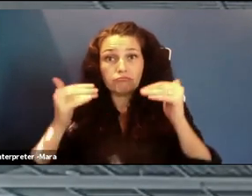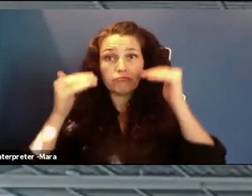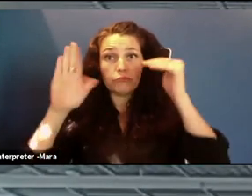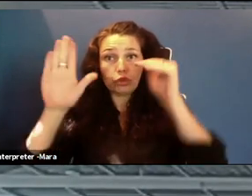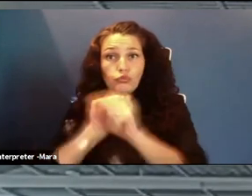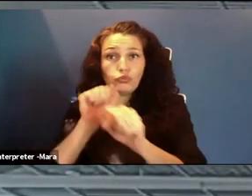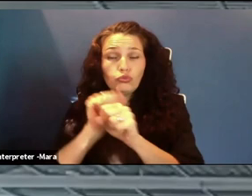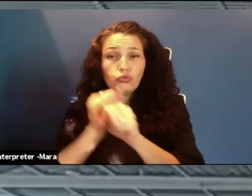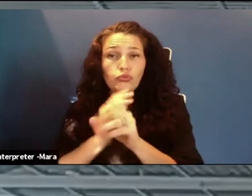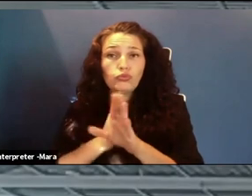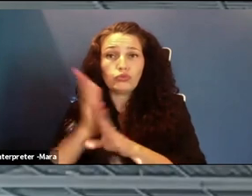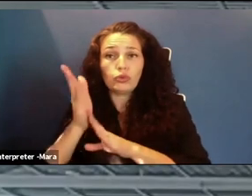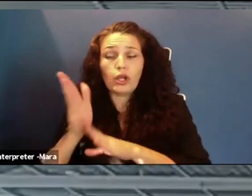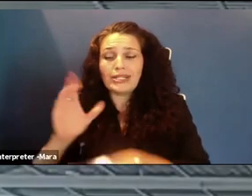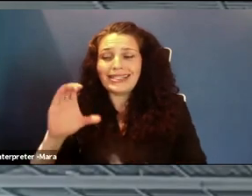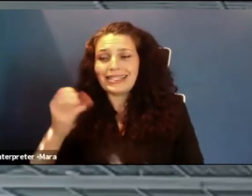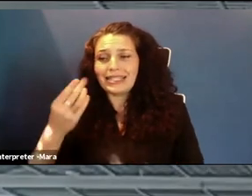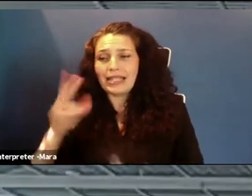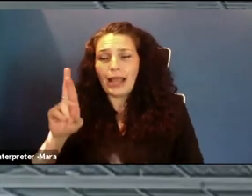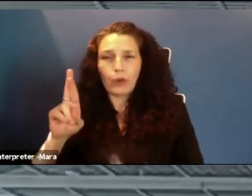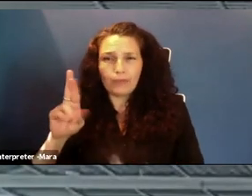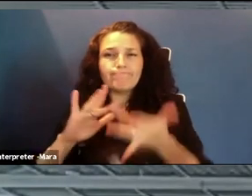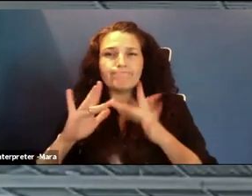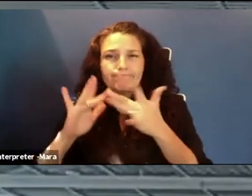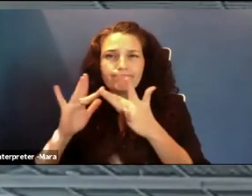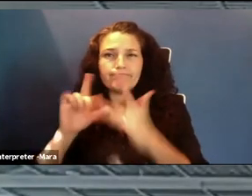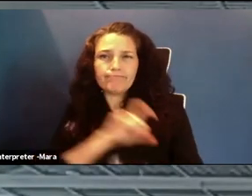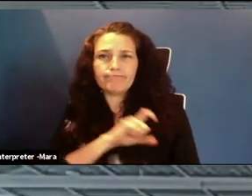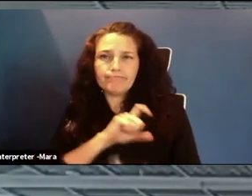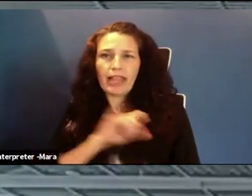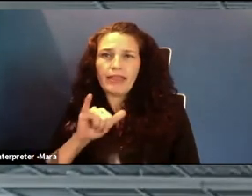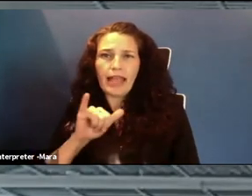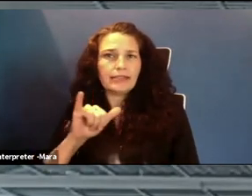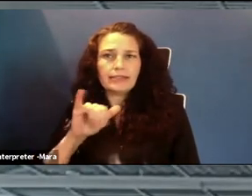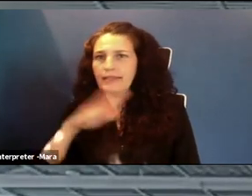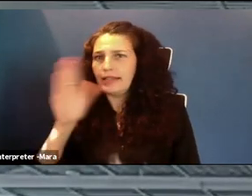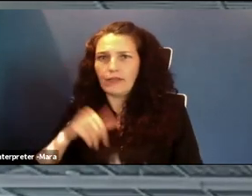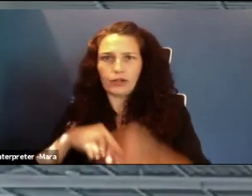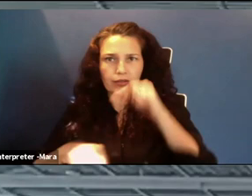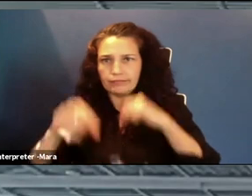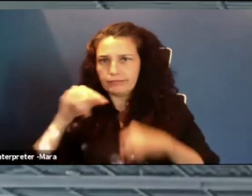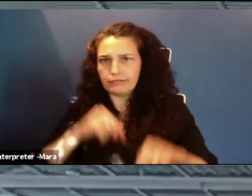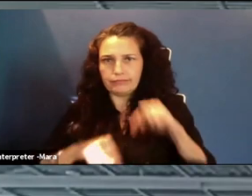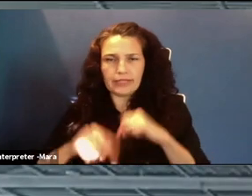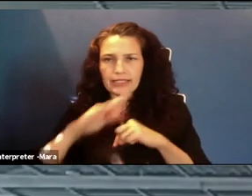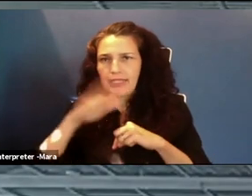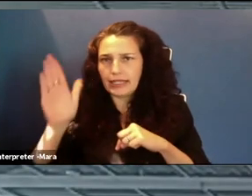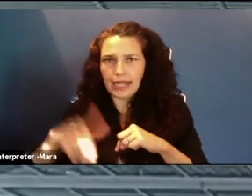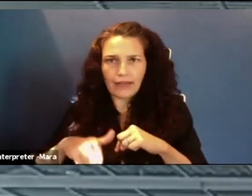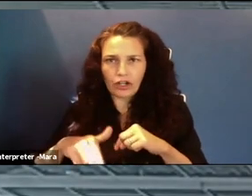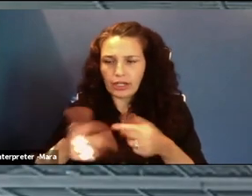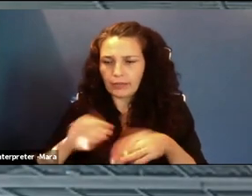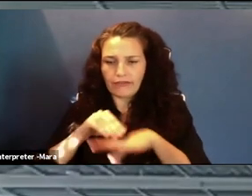Cybersecurity is one of those industries that is recession proof and pandemic proof. The gap of skilled workers